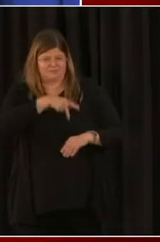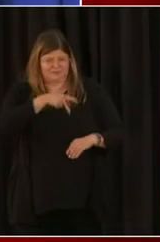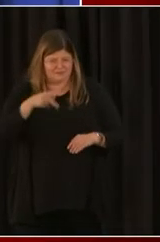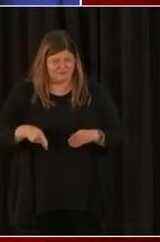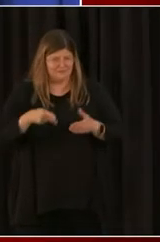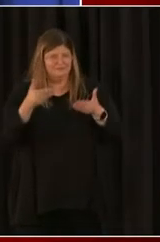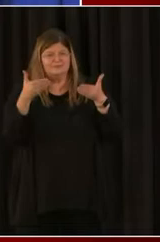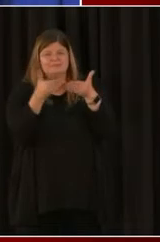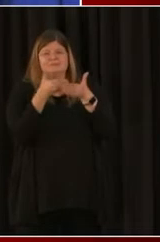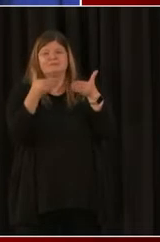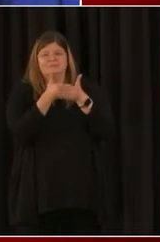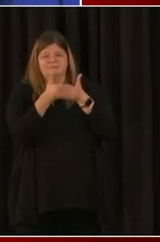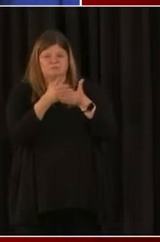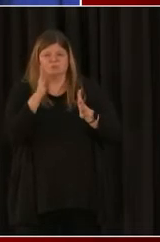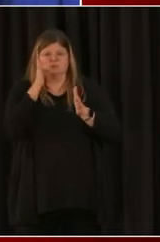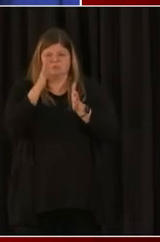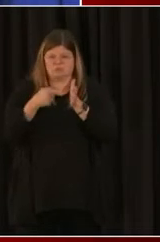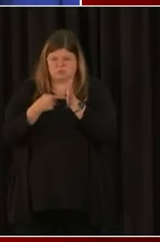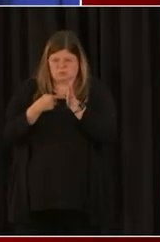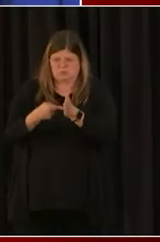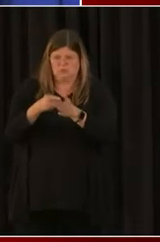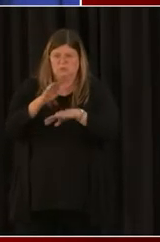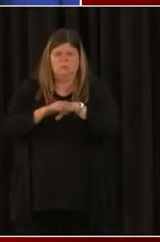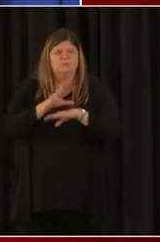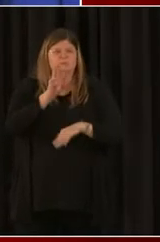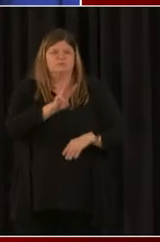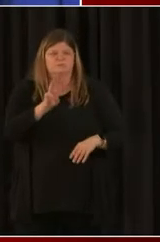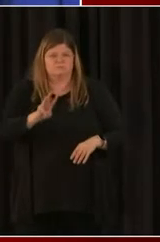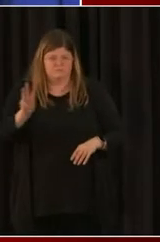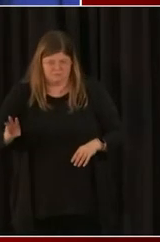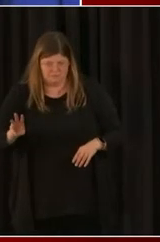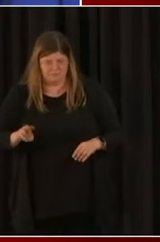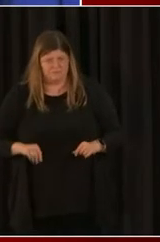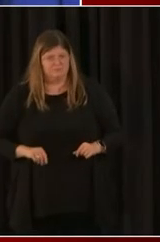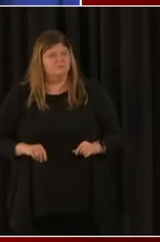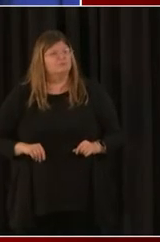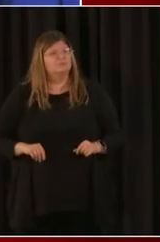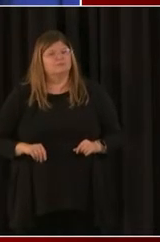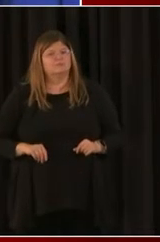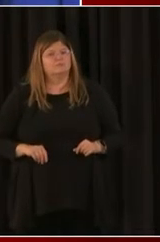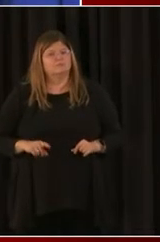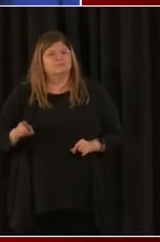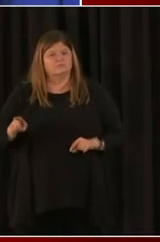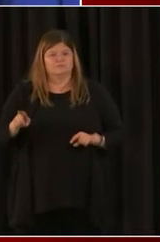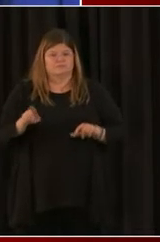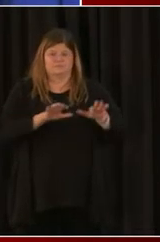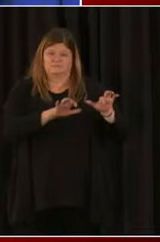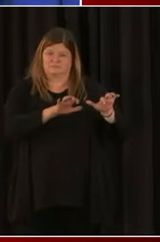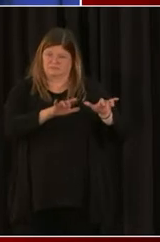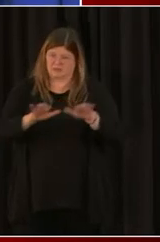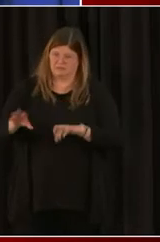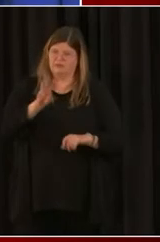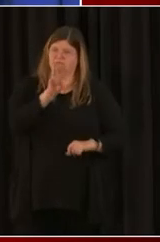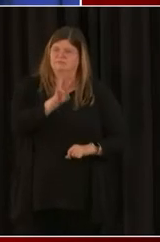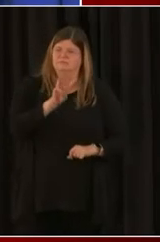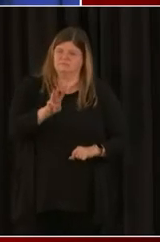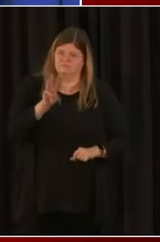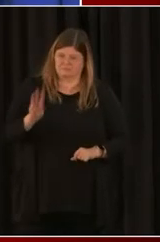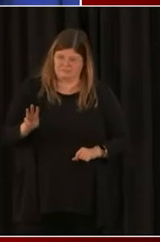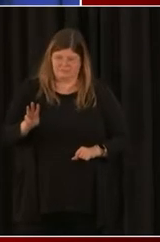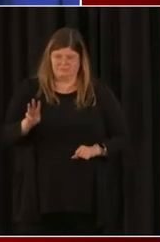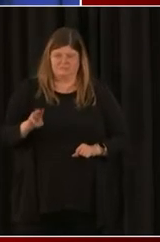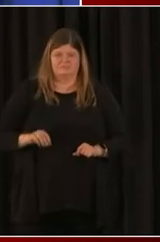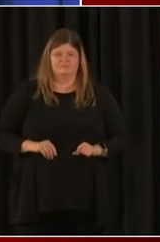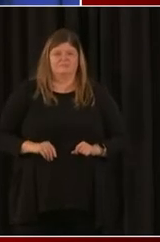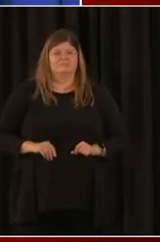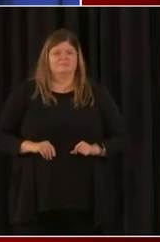up on coronavirus.dc.gov recovery so that folks can go through these slides, see how it applies